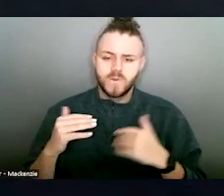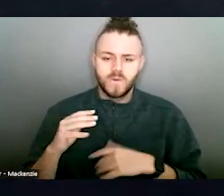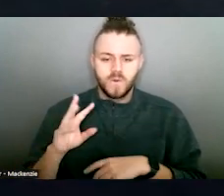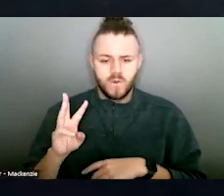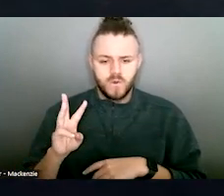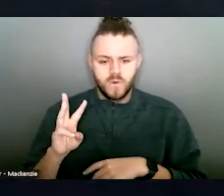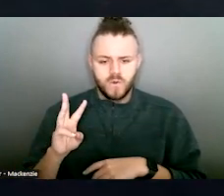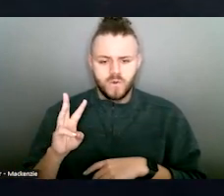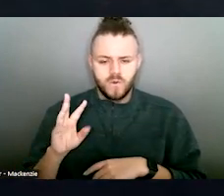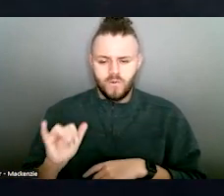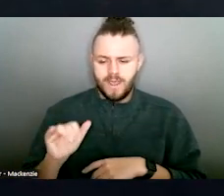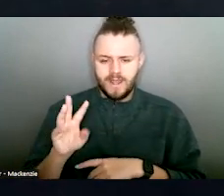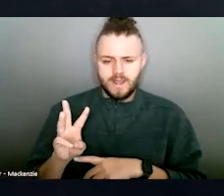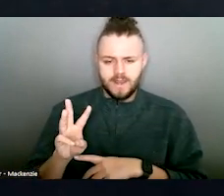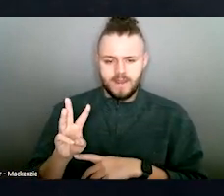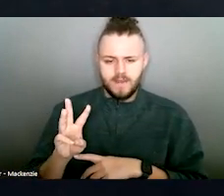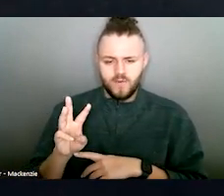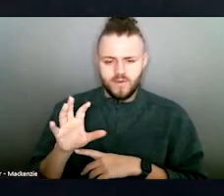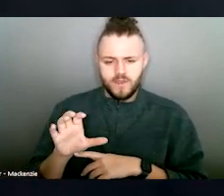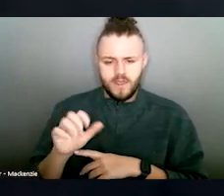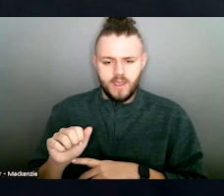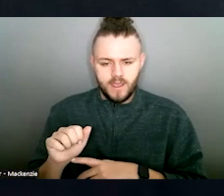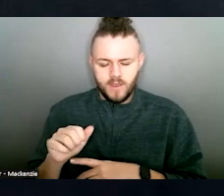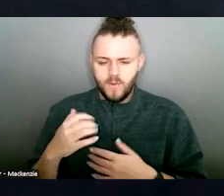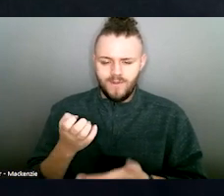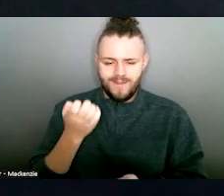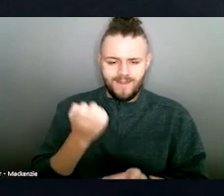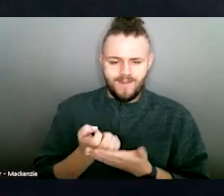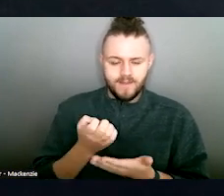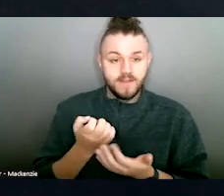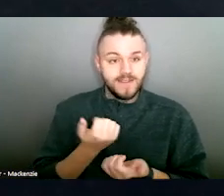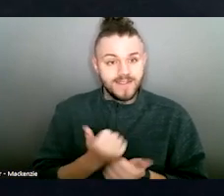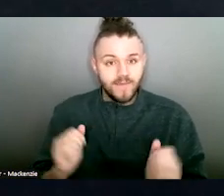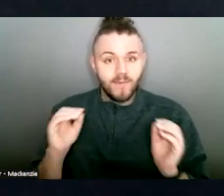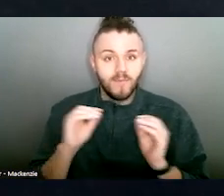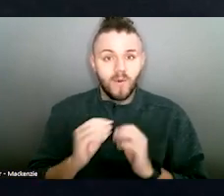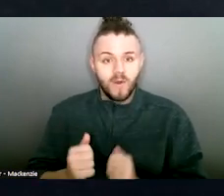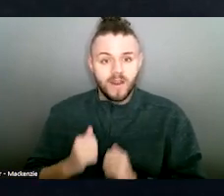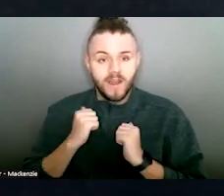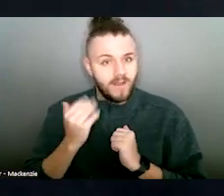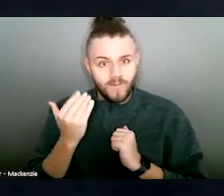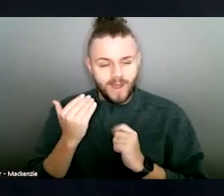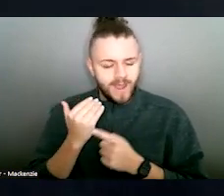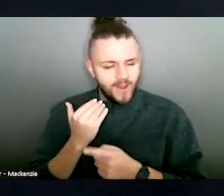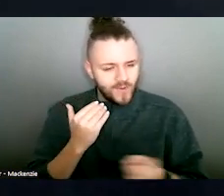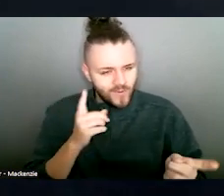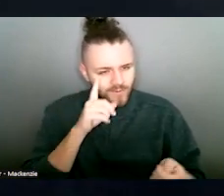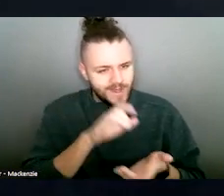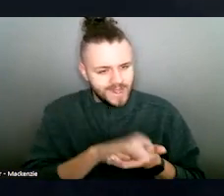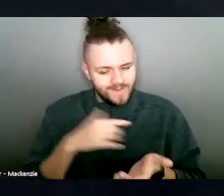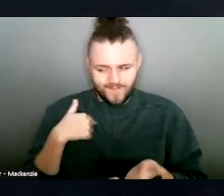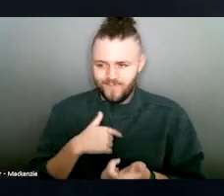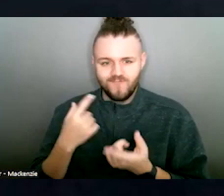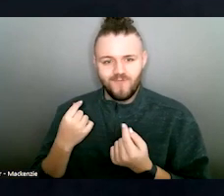evidence of that. We will save more lives because you believed in what we were doing as important.